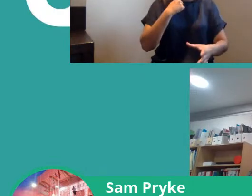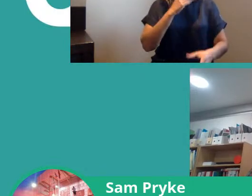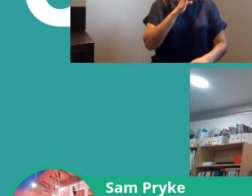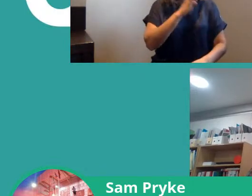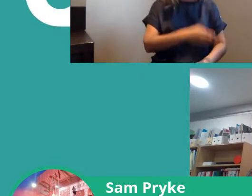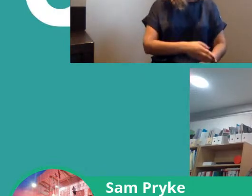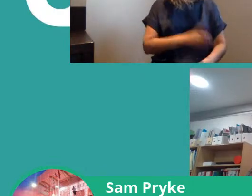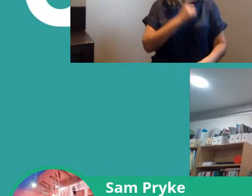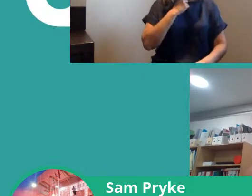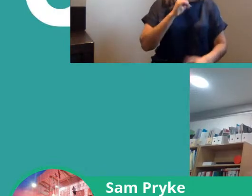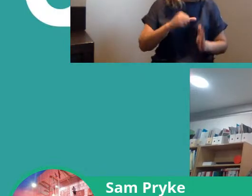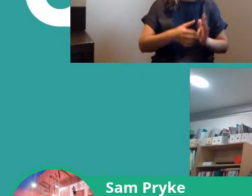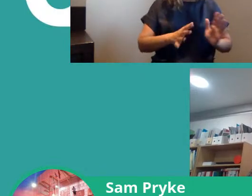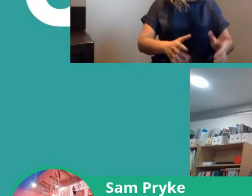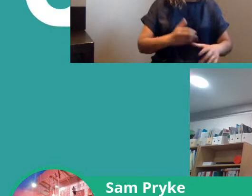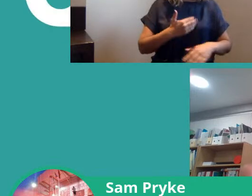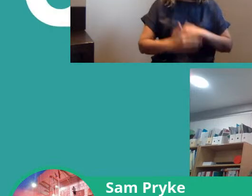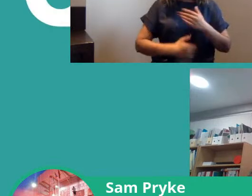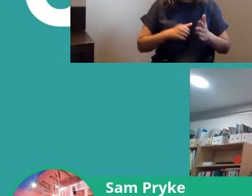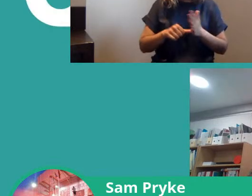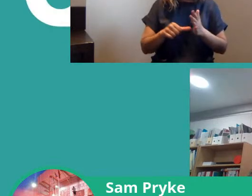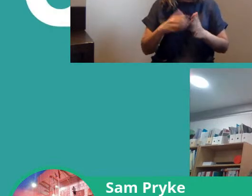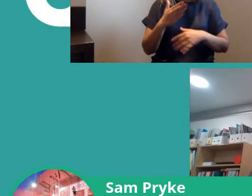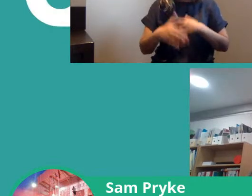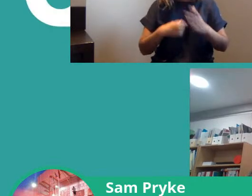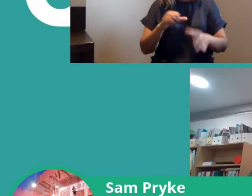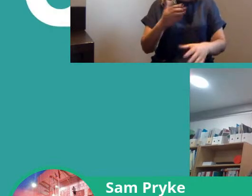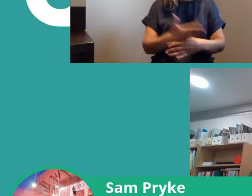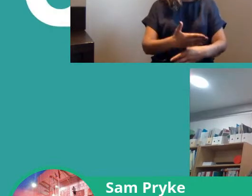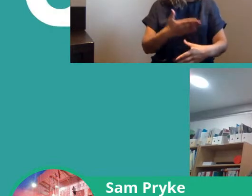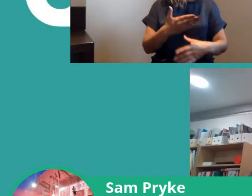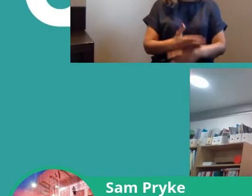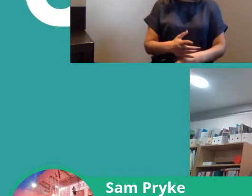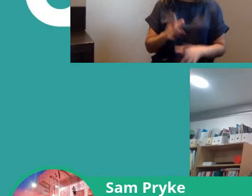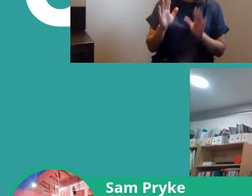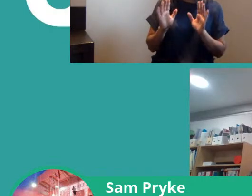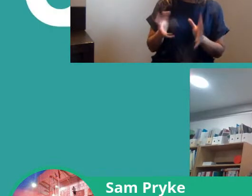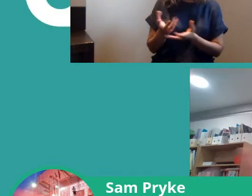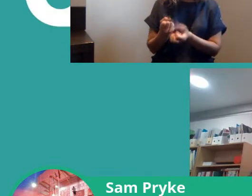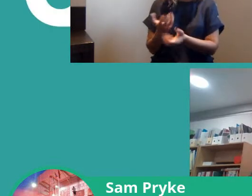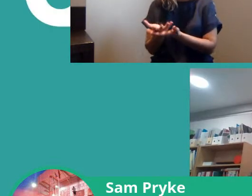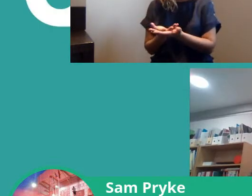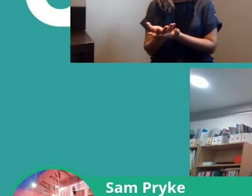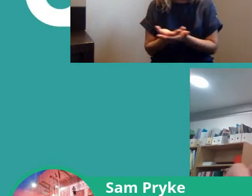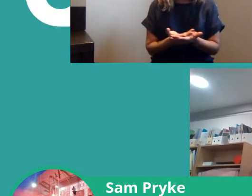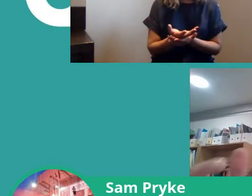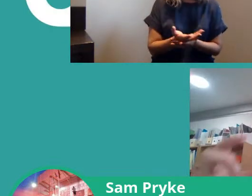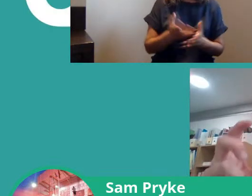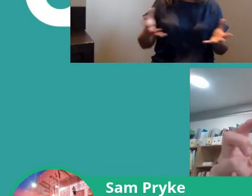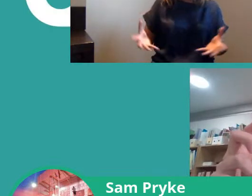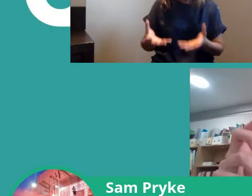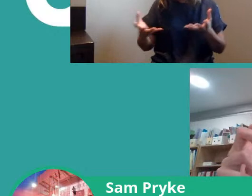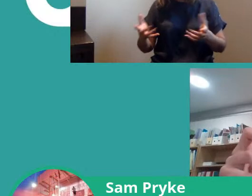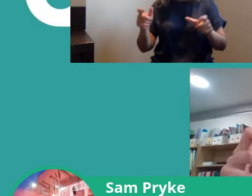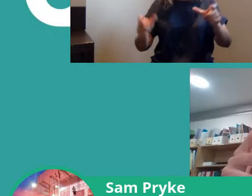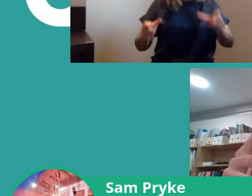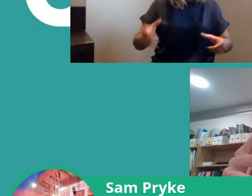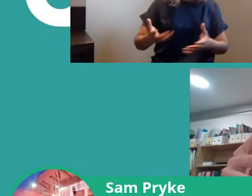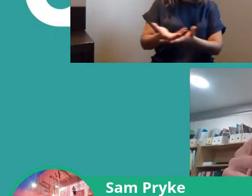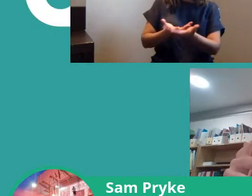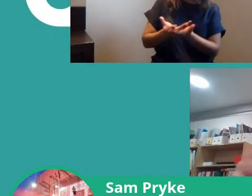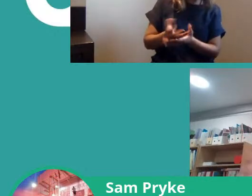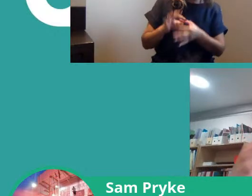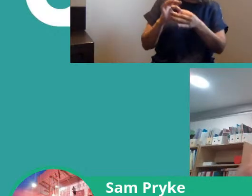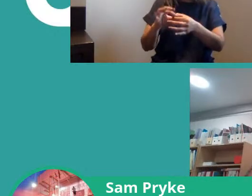principles but they do work and seeing it work in action seeing when you are kind of having conversation you are moving people and you get you